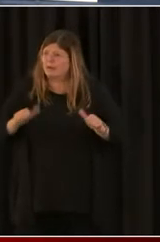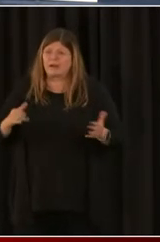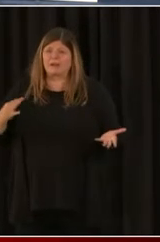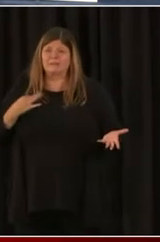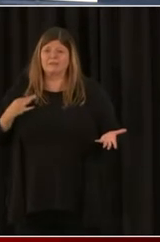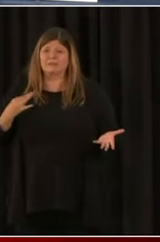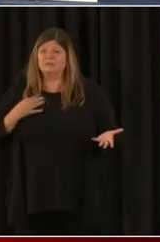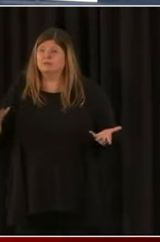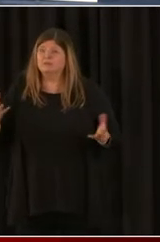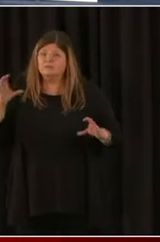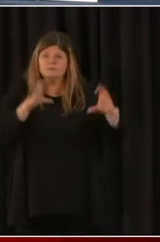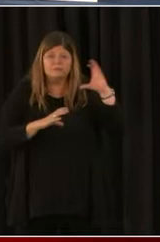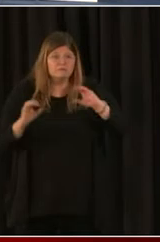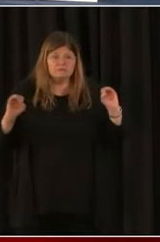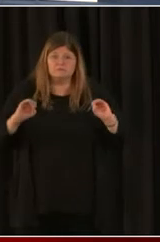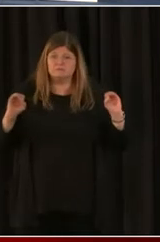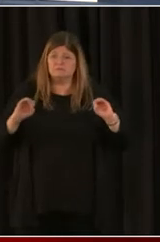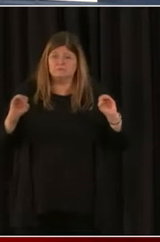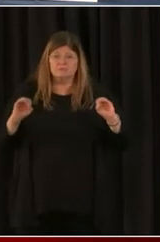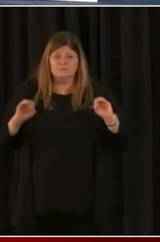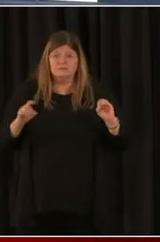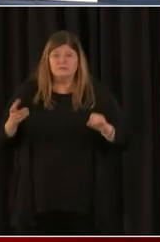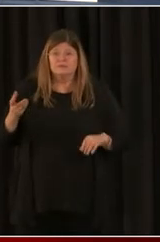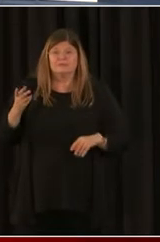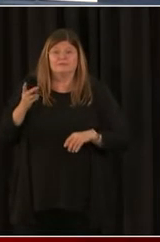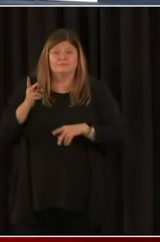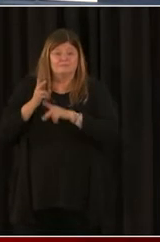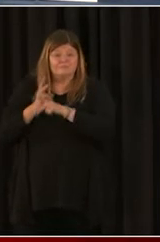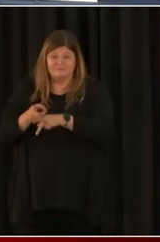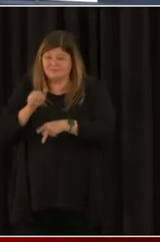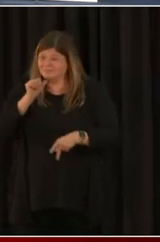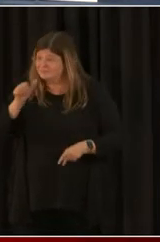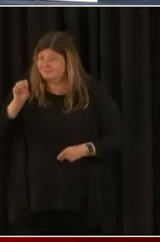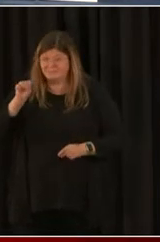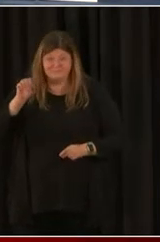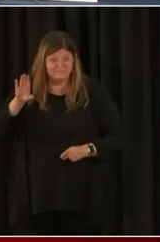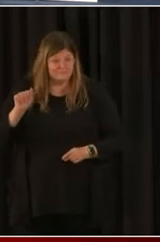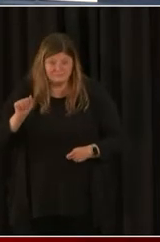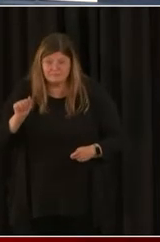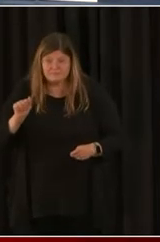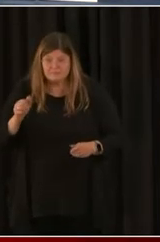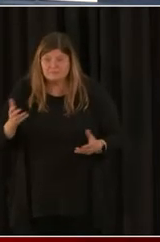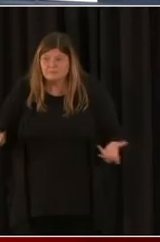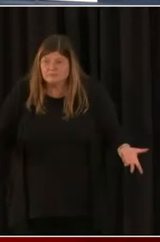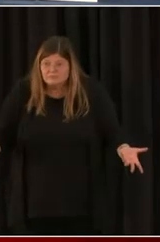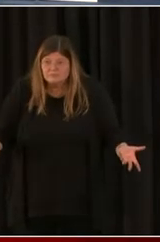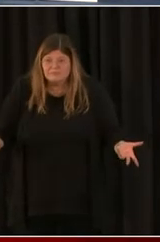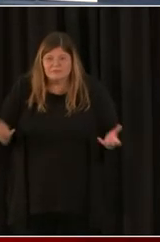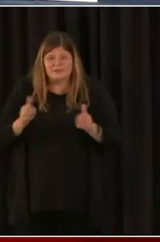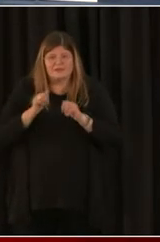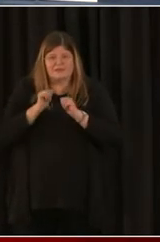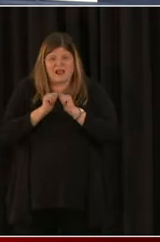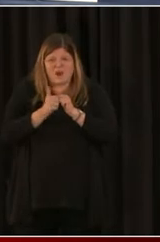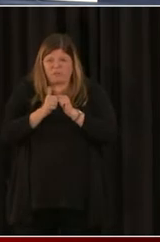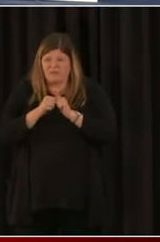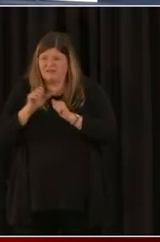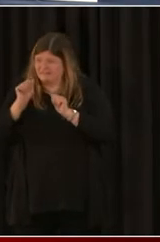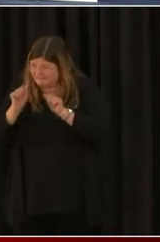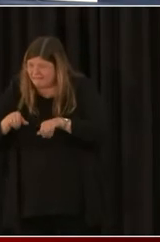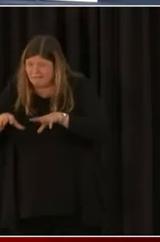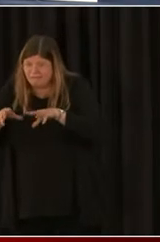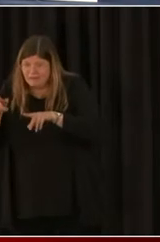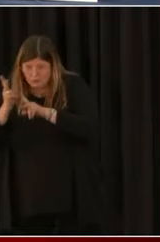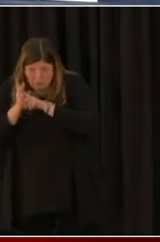You know, you know, if you didn't really have, if your lender wasn't an SBA lender or you didn't even know the difference between which lenders are SBA lenders. And so,